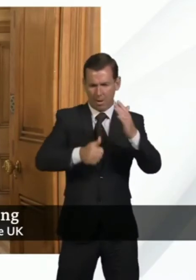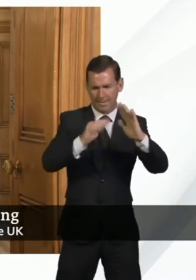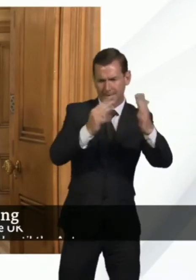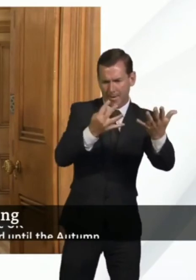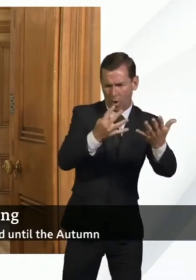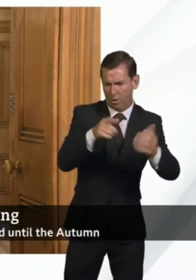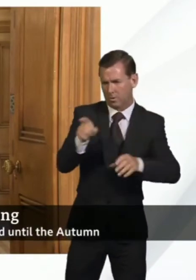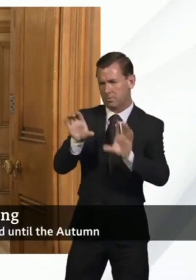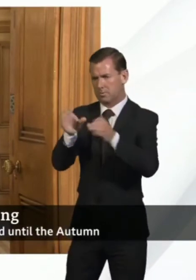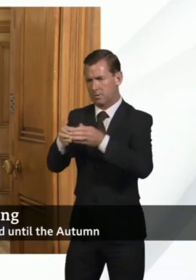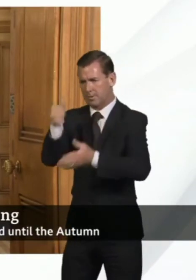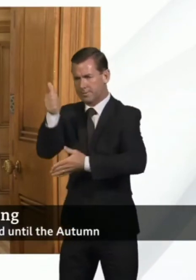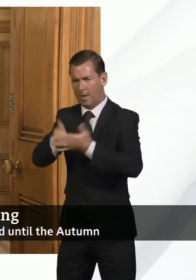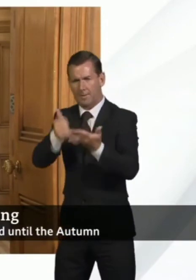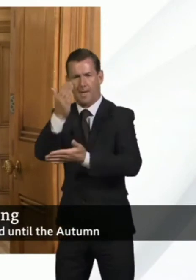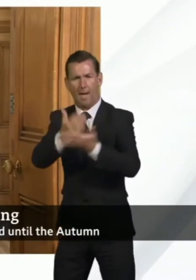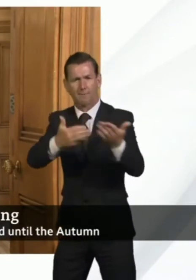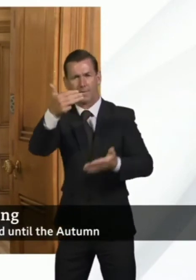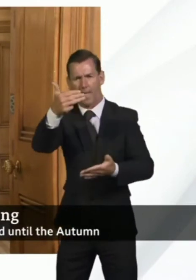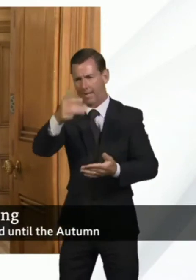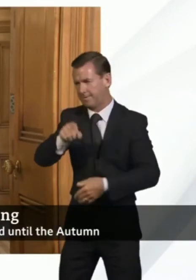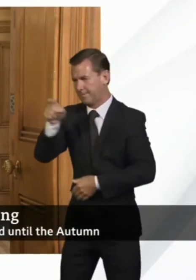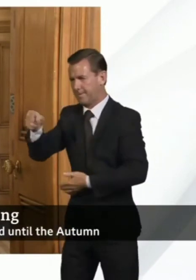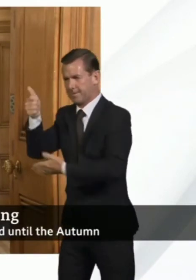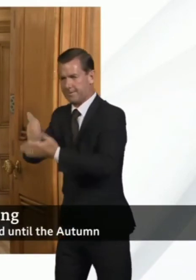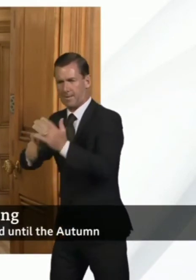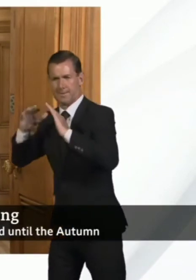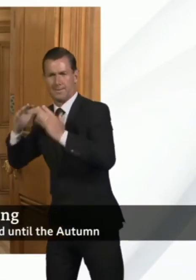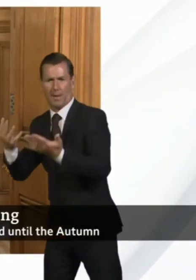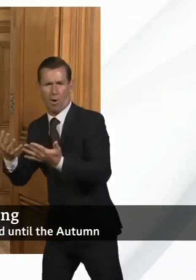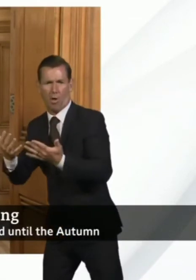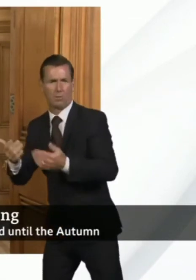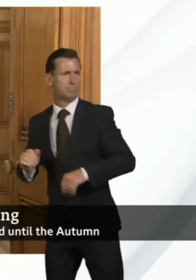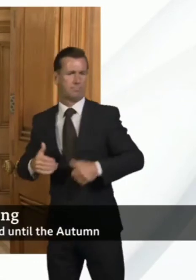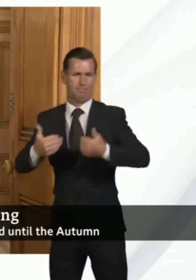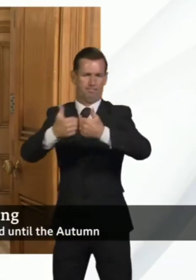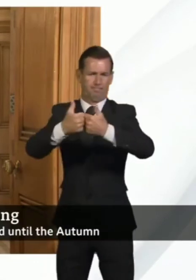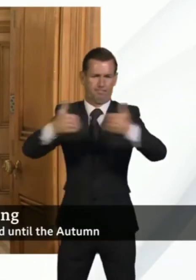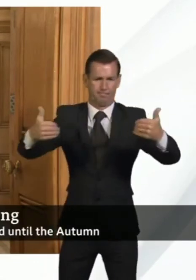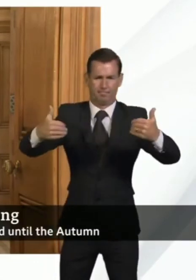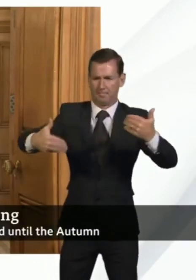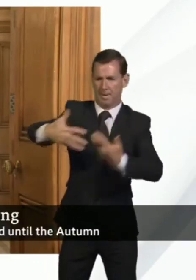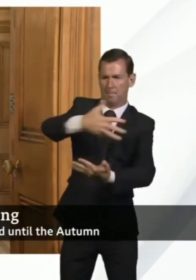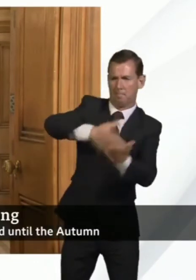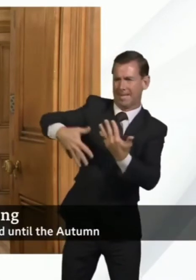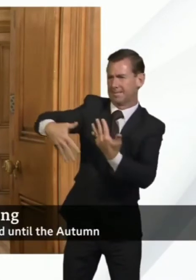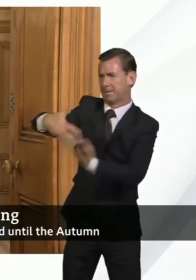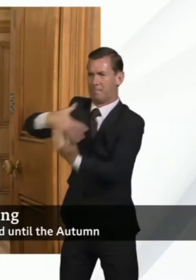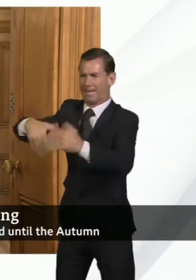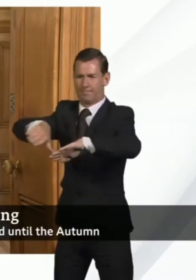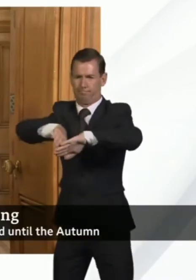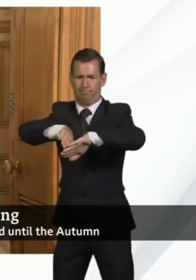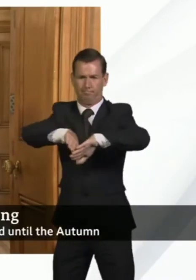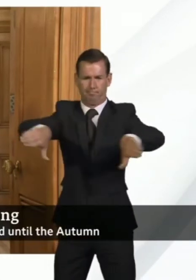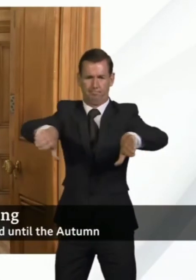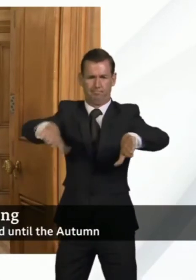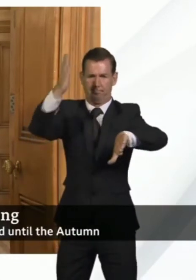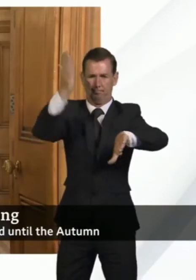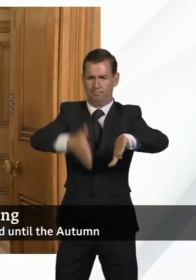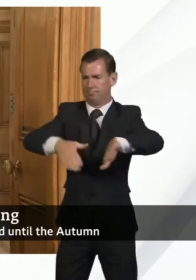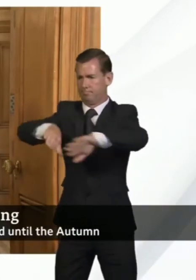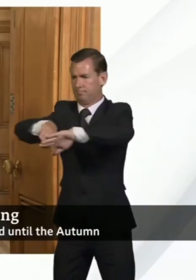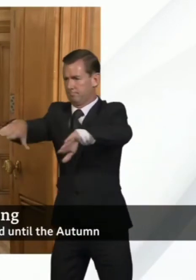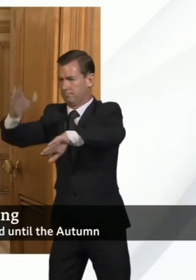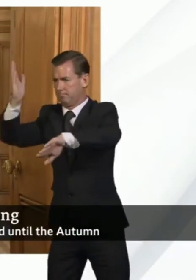washing hands, whether it is having children kept within groups so that they don't mix with others, all of those are driven by the